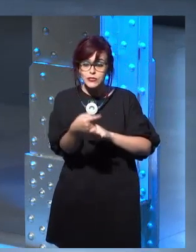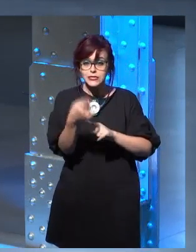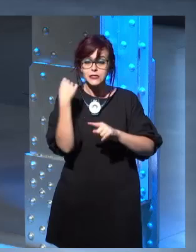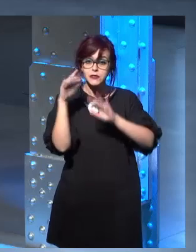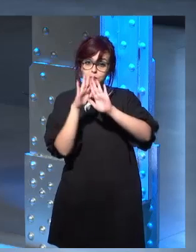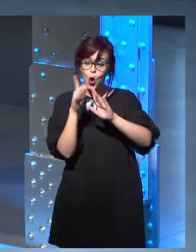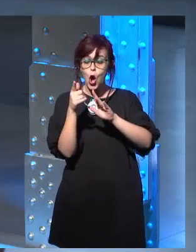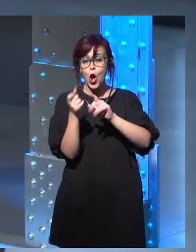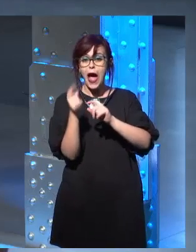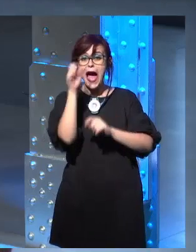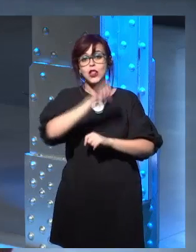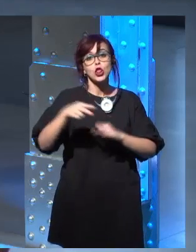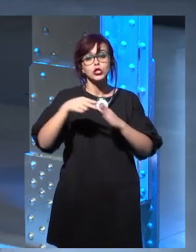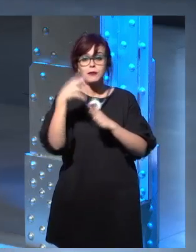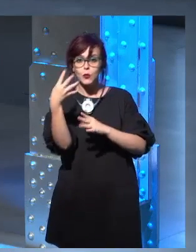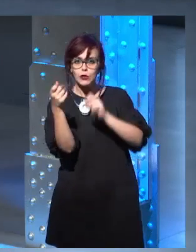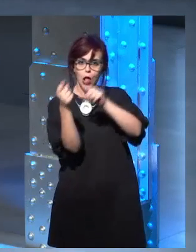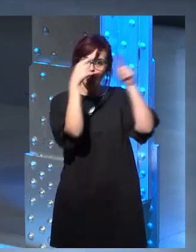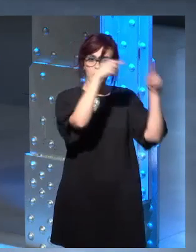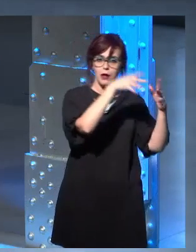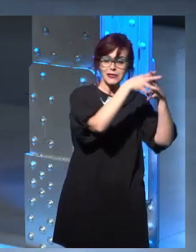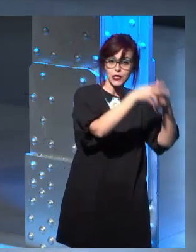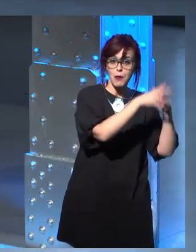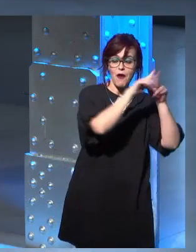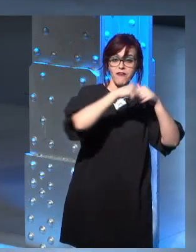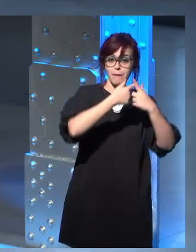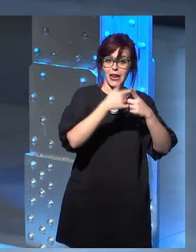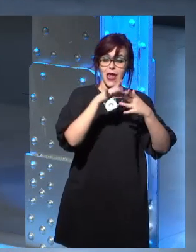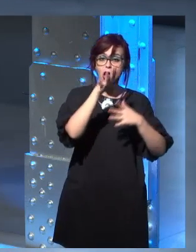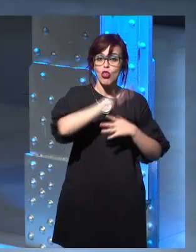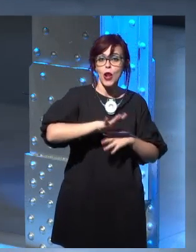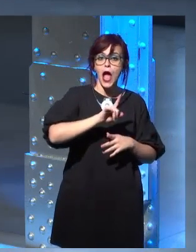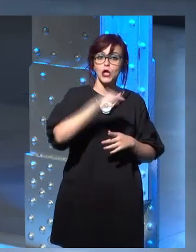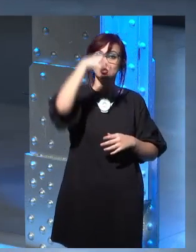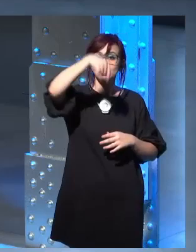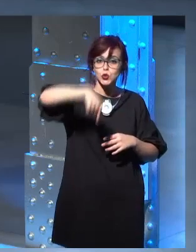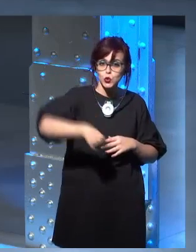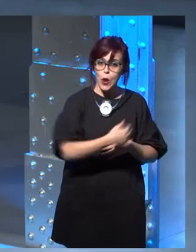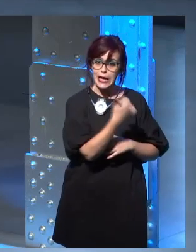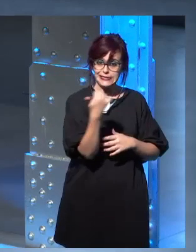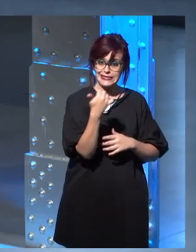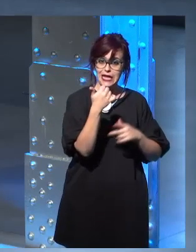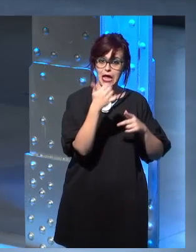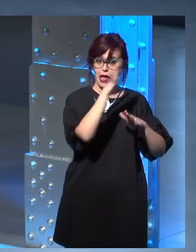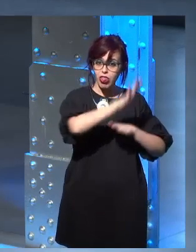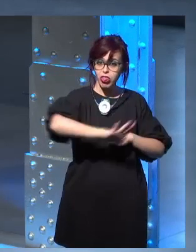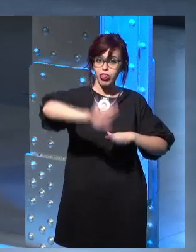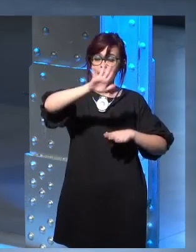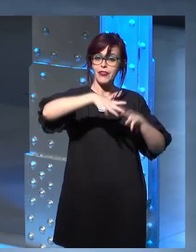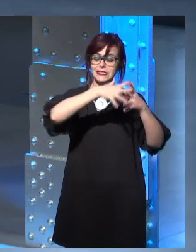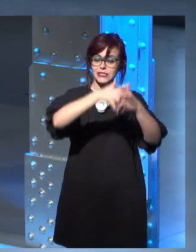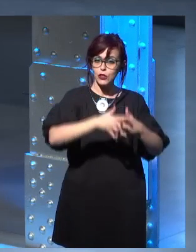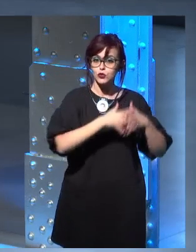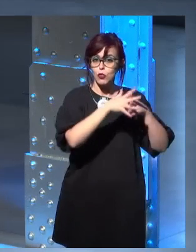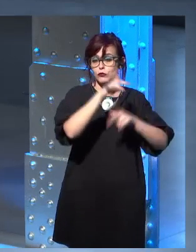was taking a trip across the Southwest, and I went